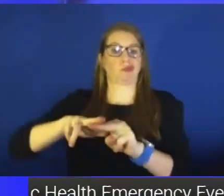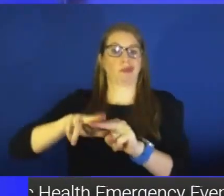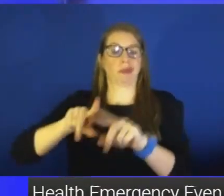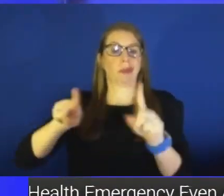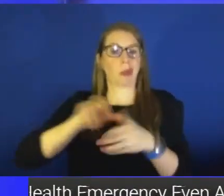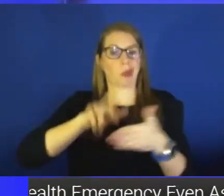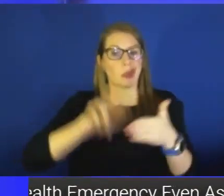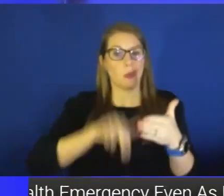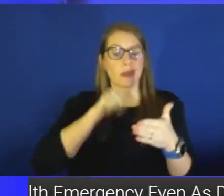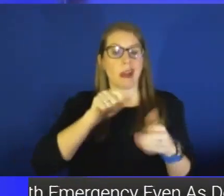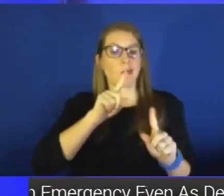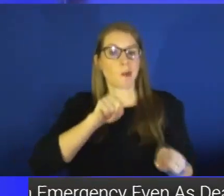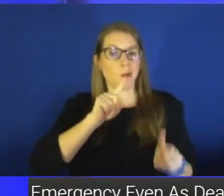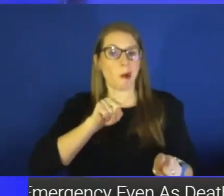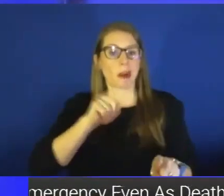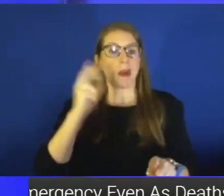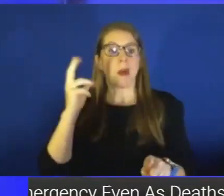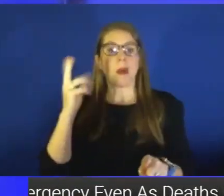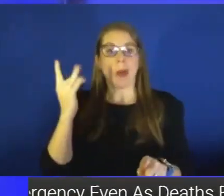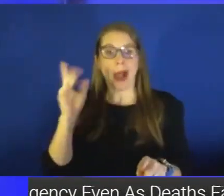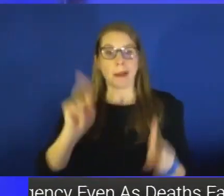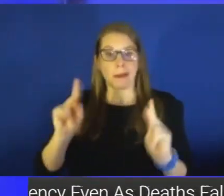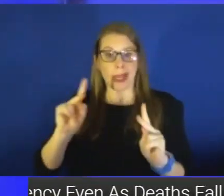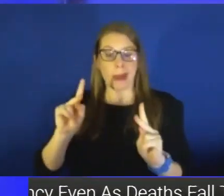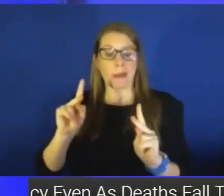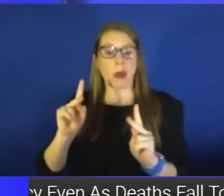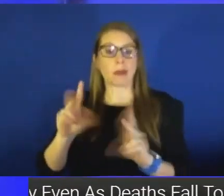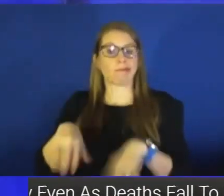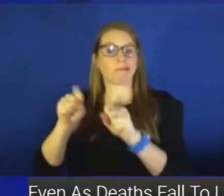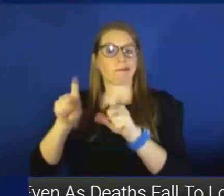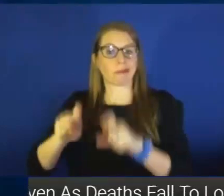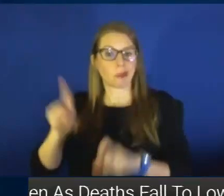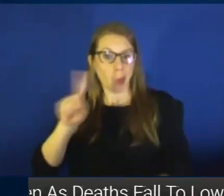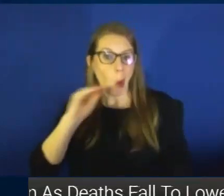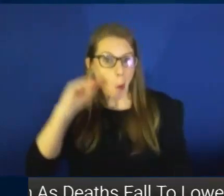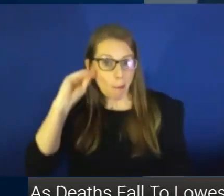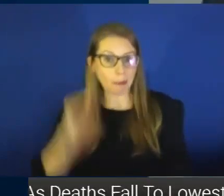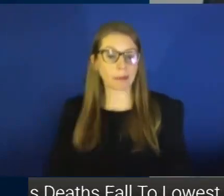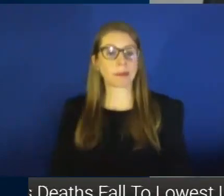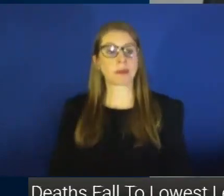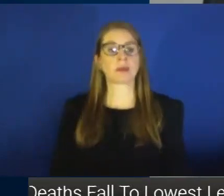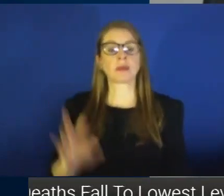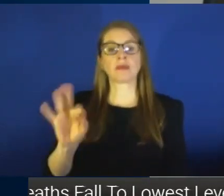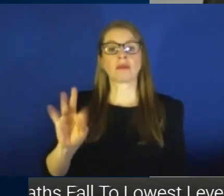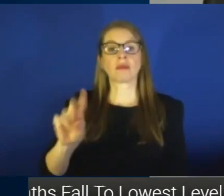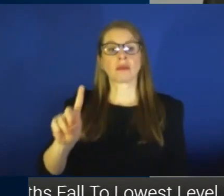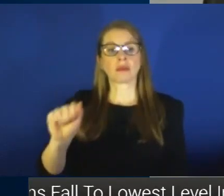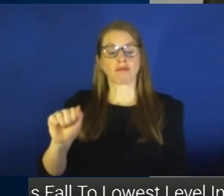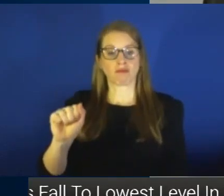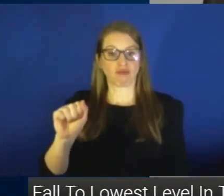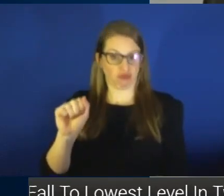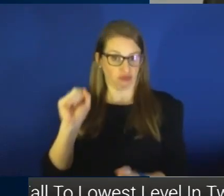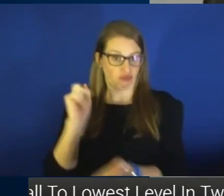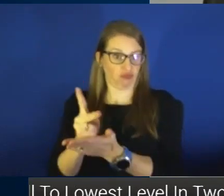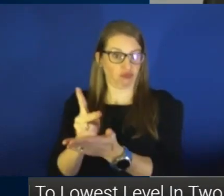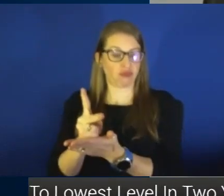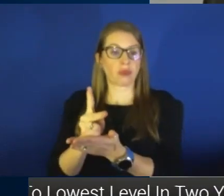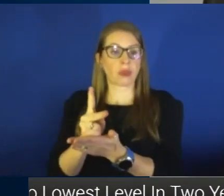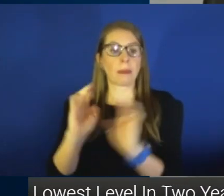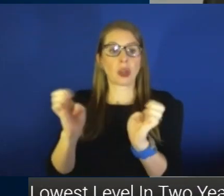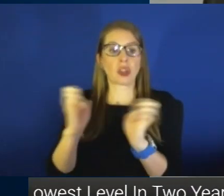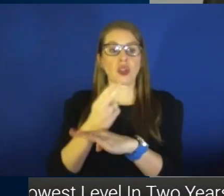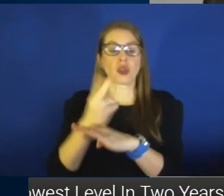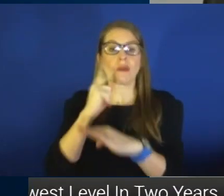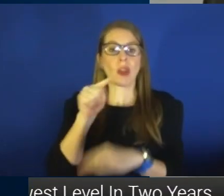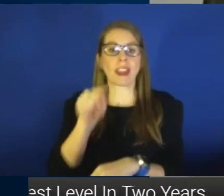not being reported due to people doing at home testing. And the FDA has granted emergency use for this. It's the first